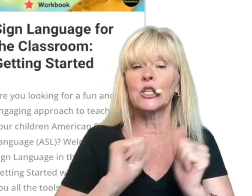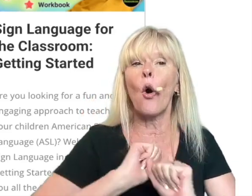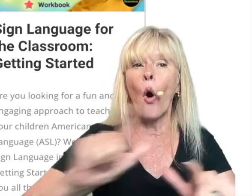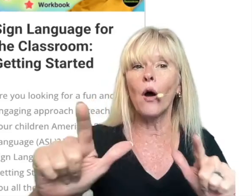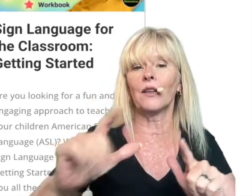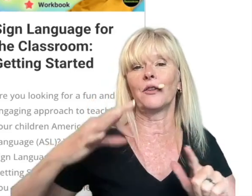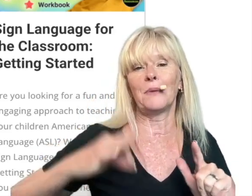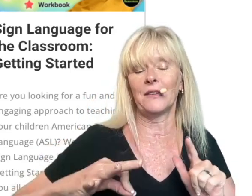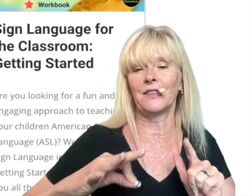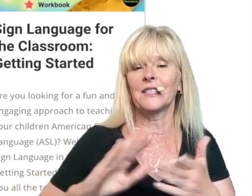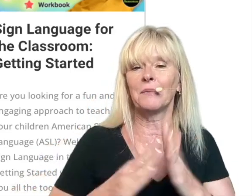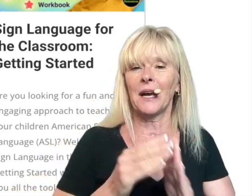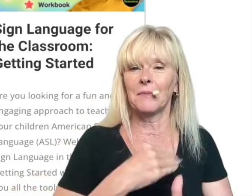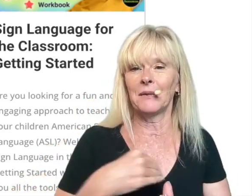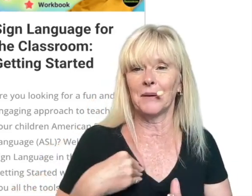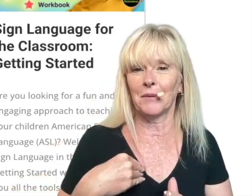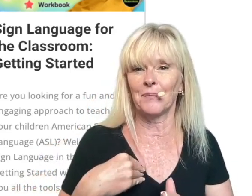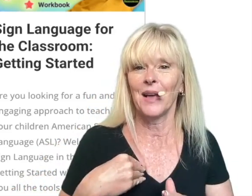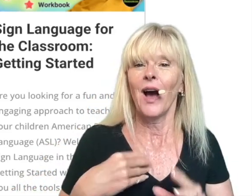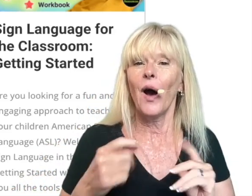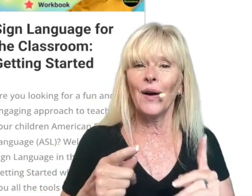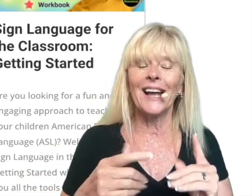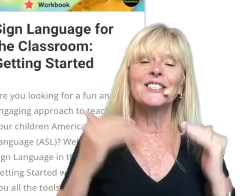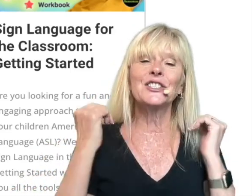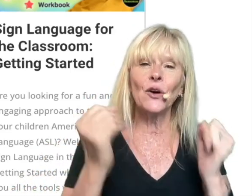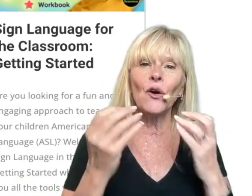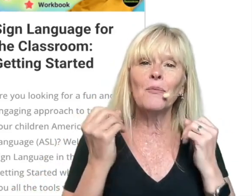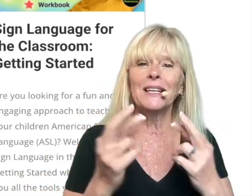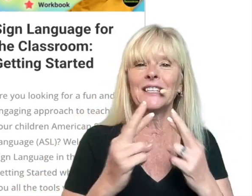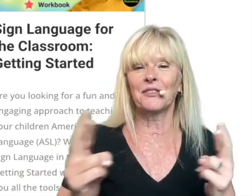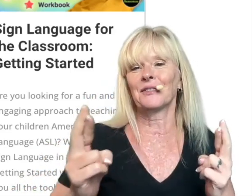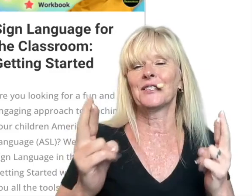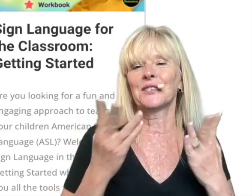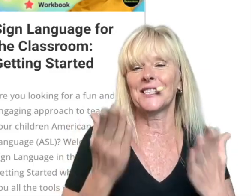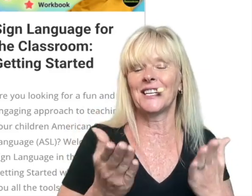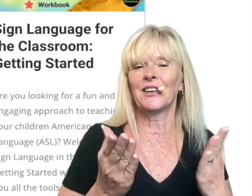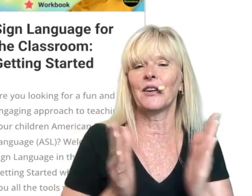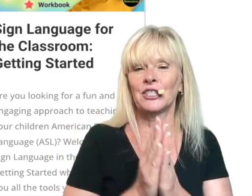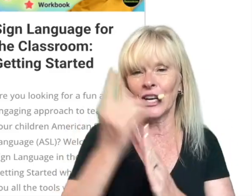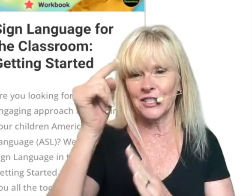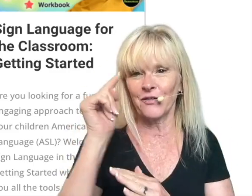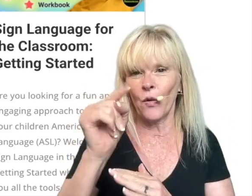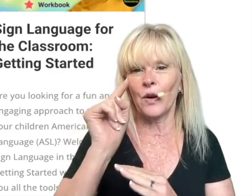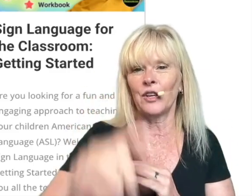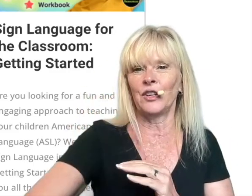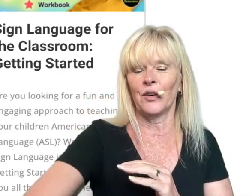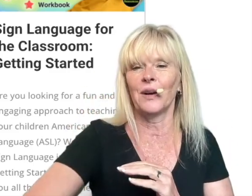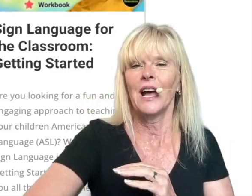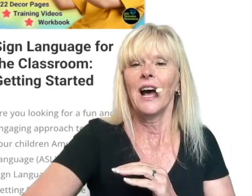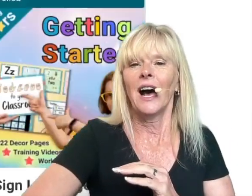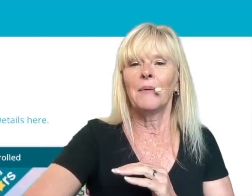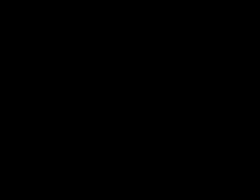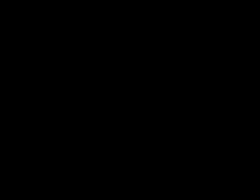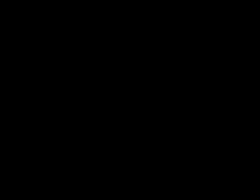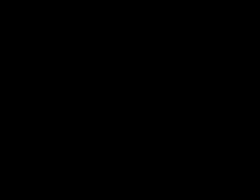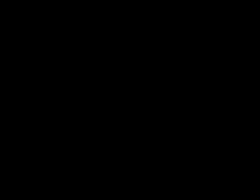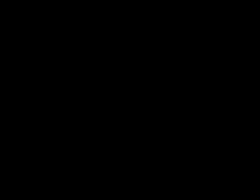to access all of your benefits of becoming a member okay so many different reasons just for you